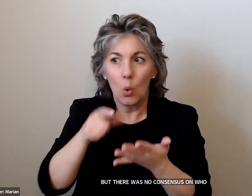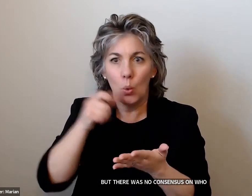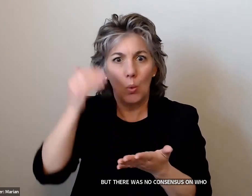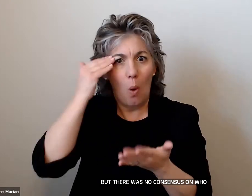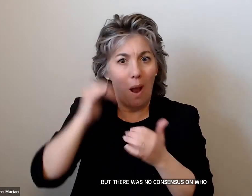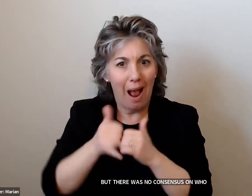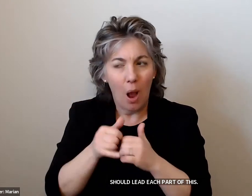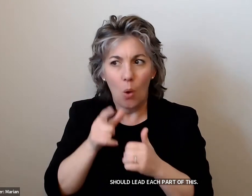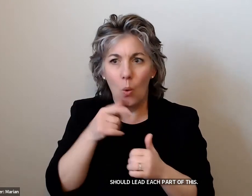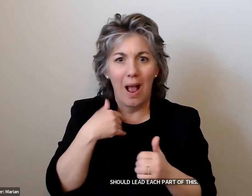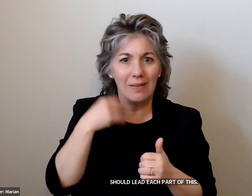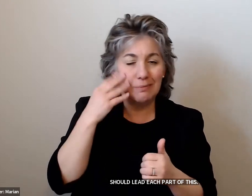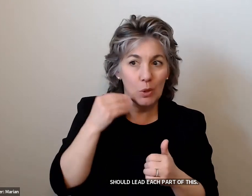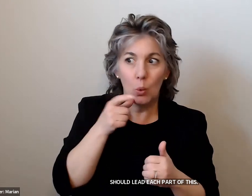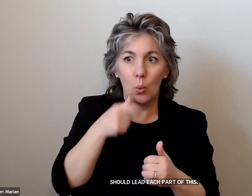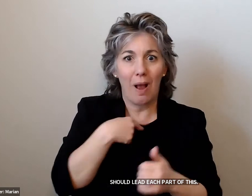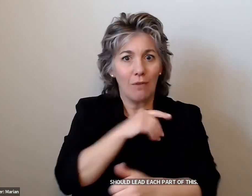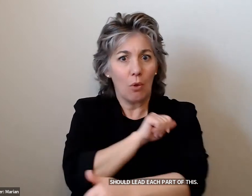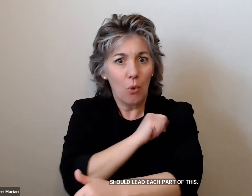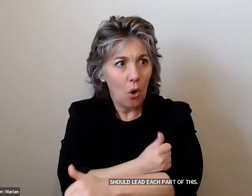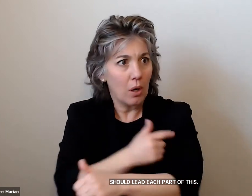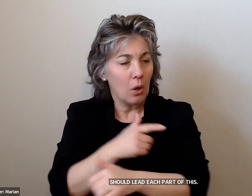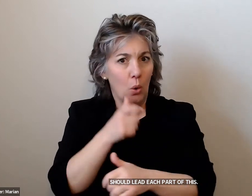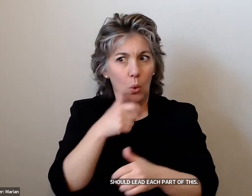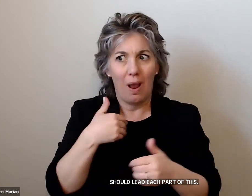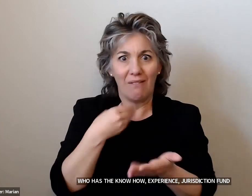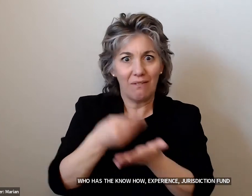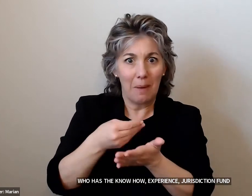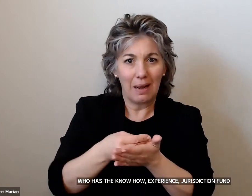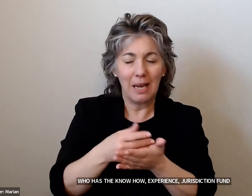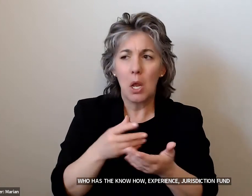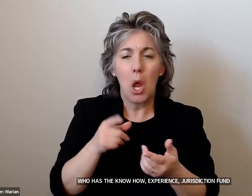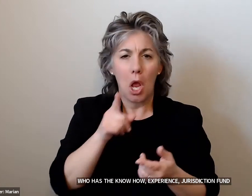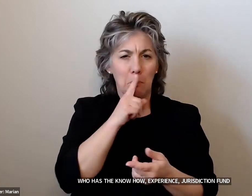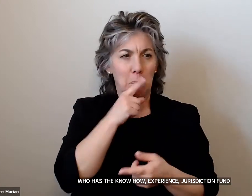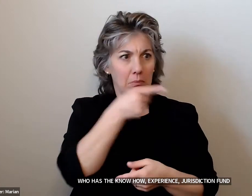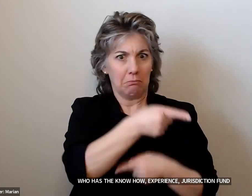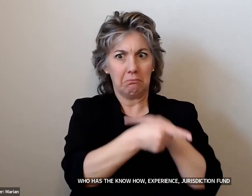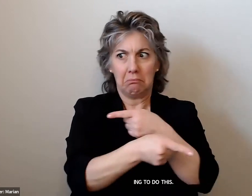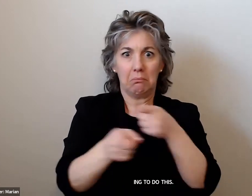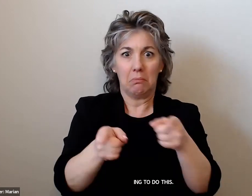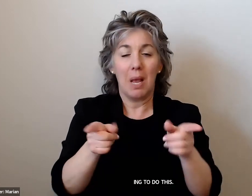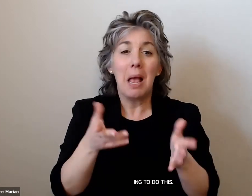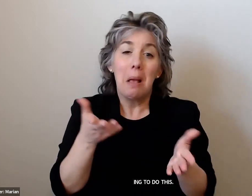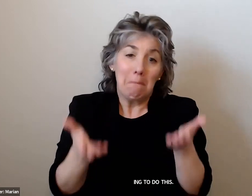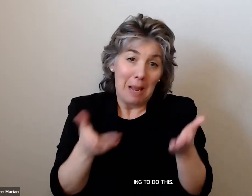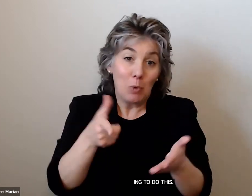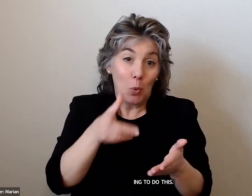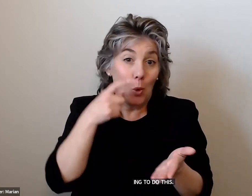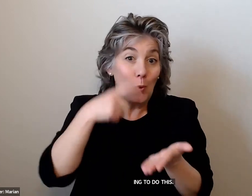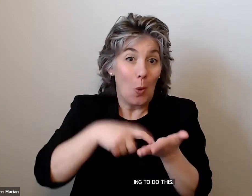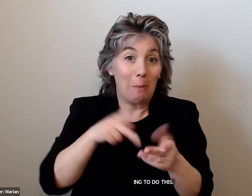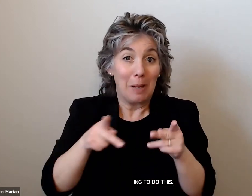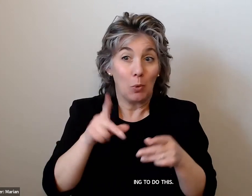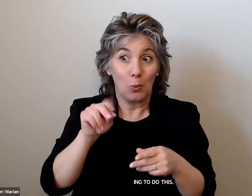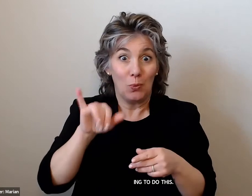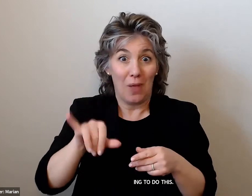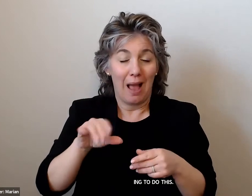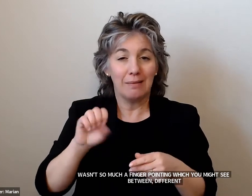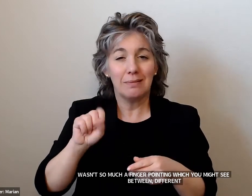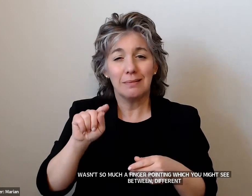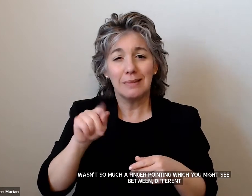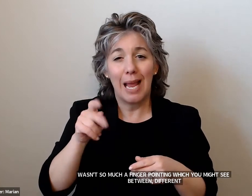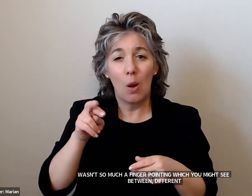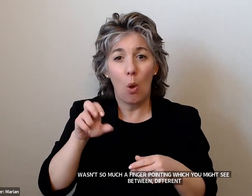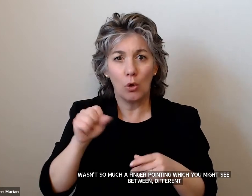experience, jurisdiction, funding to do this? And it wasn't so much a finger pointing, which you might see between different stakeholders. It was more